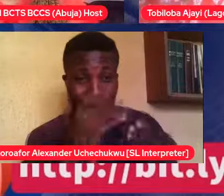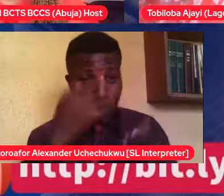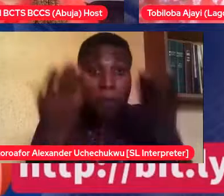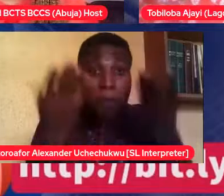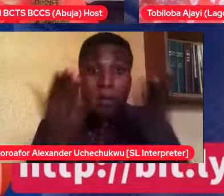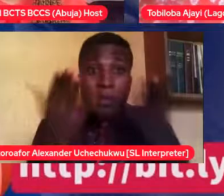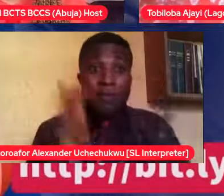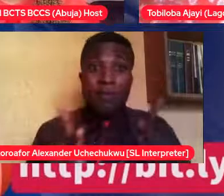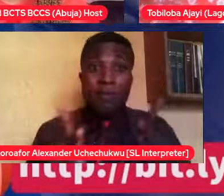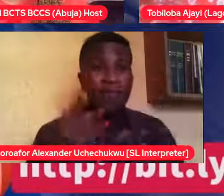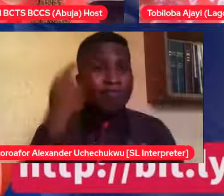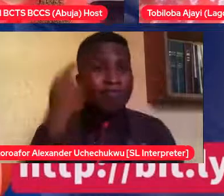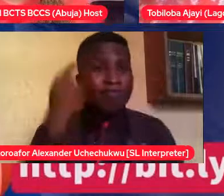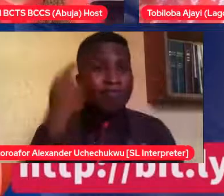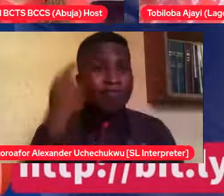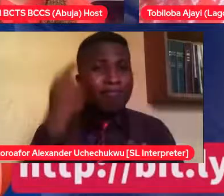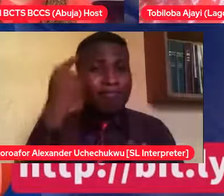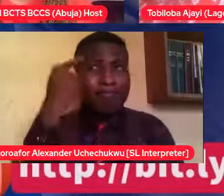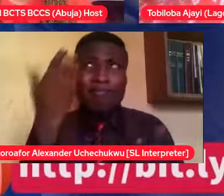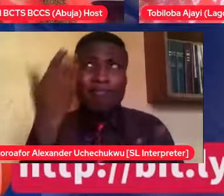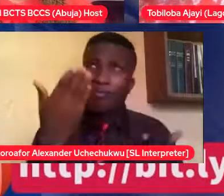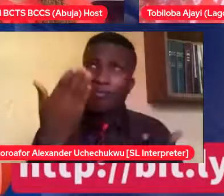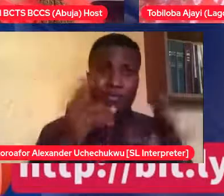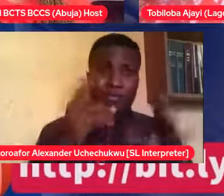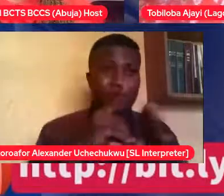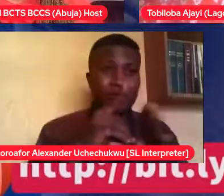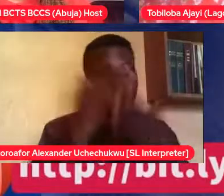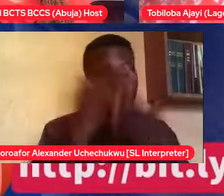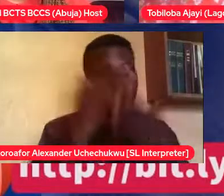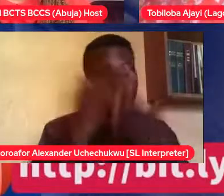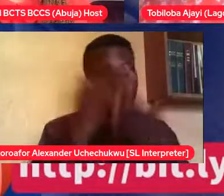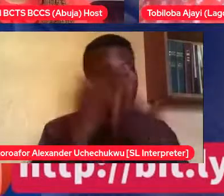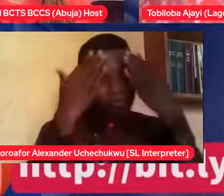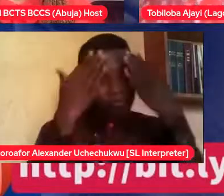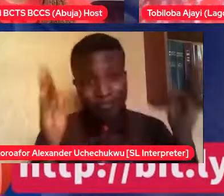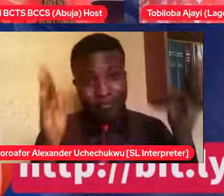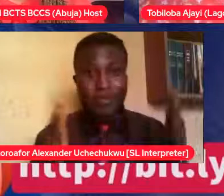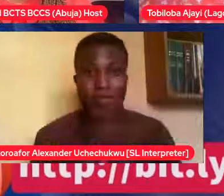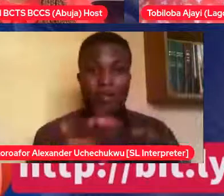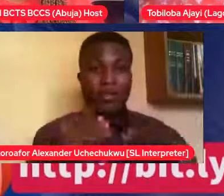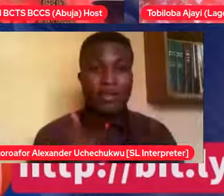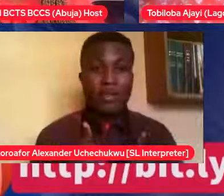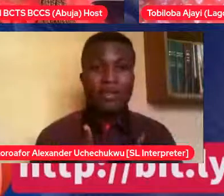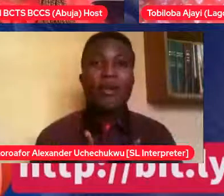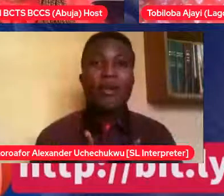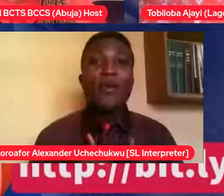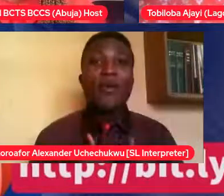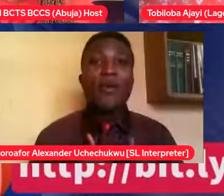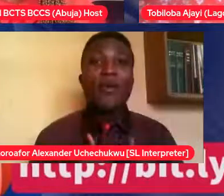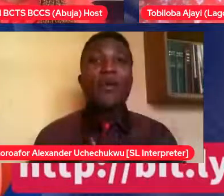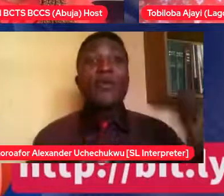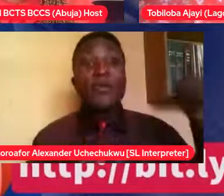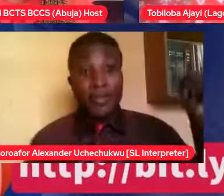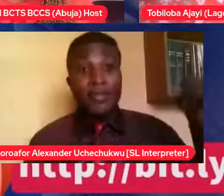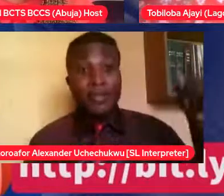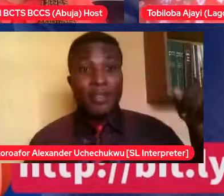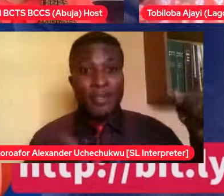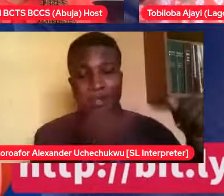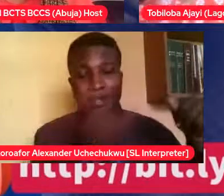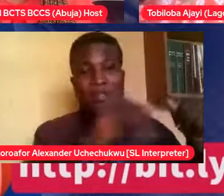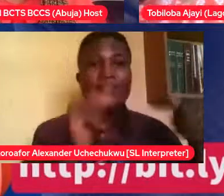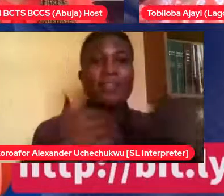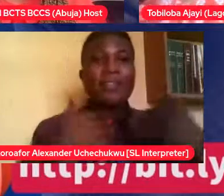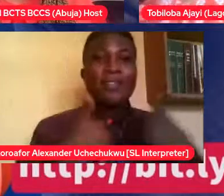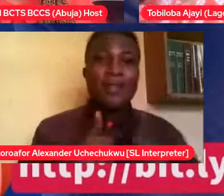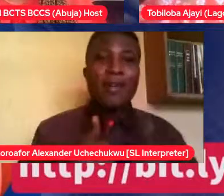Oh, wow. They do. And they have very strong feelings at that, too. So Muniyi, he started to